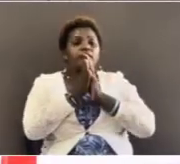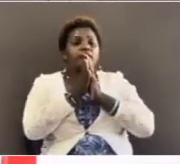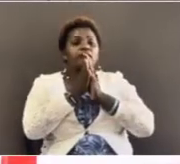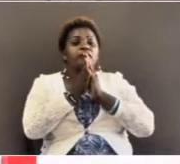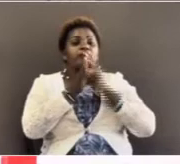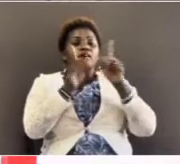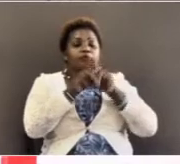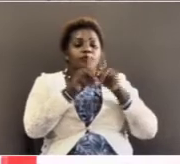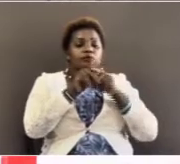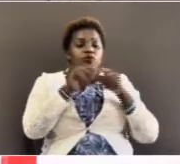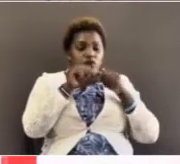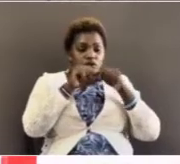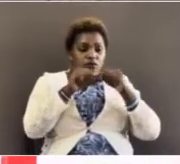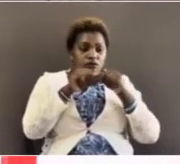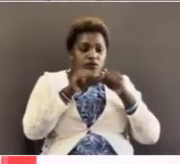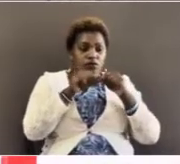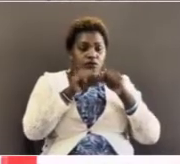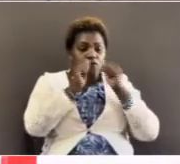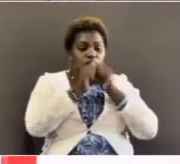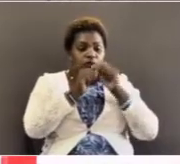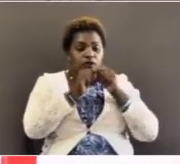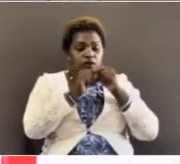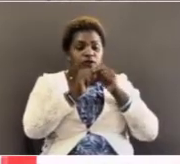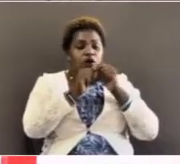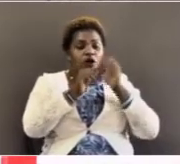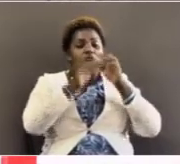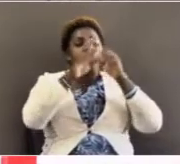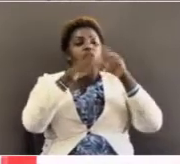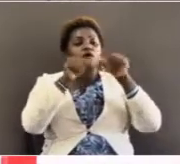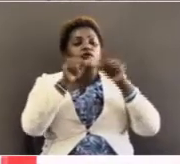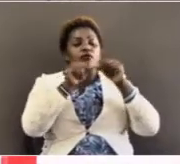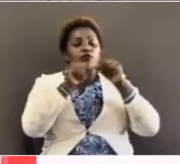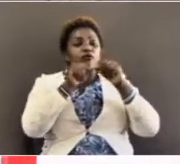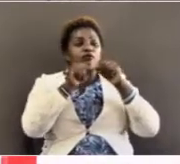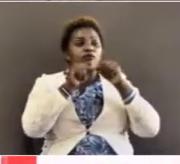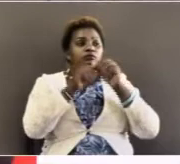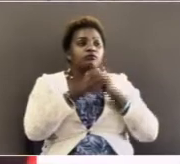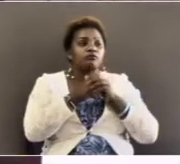even he continues with his altar call money